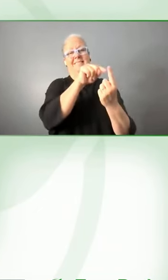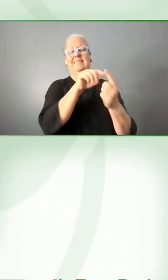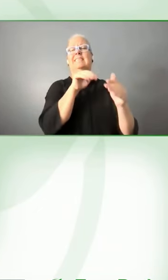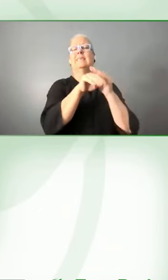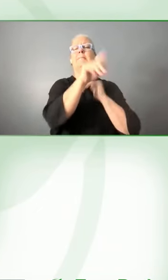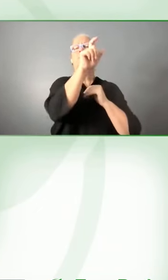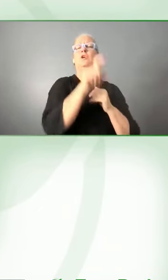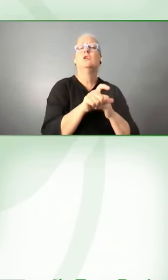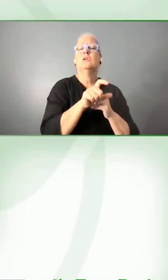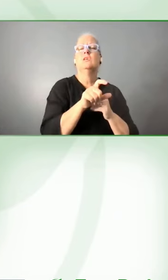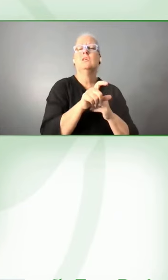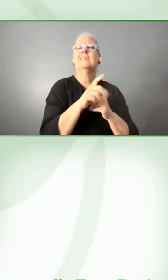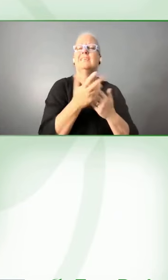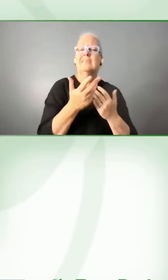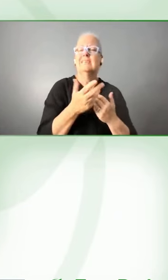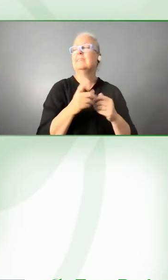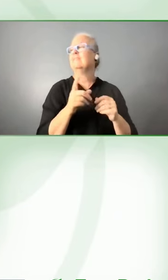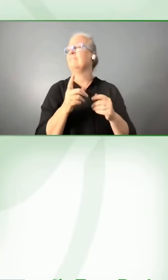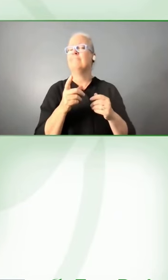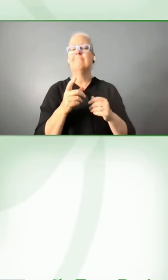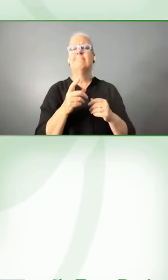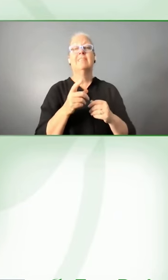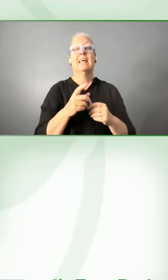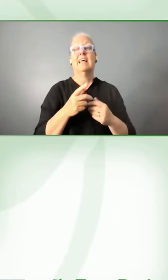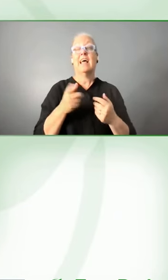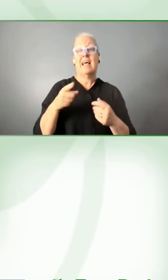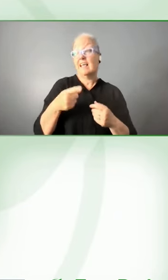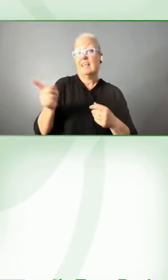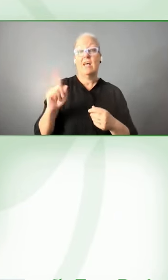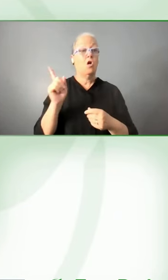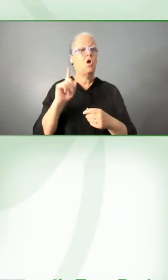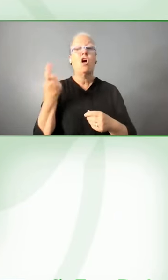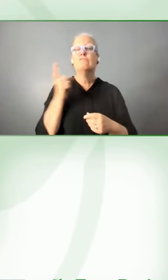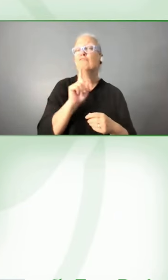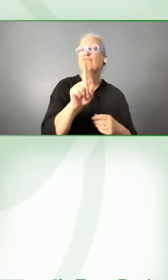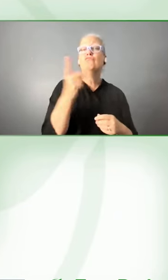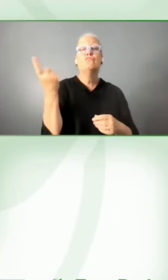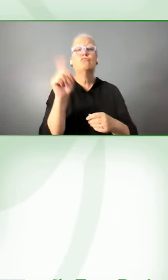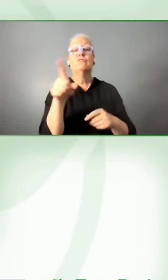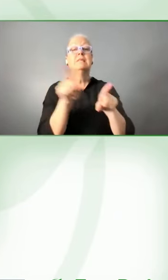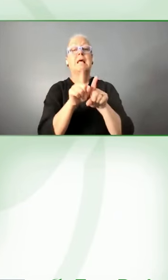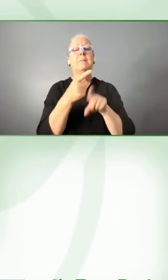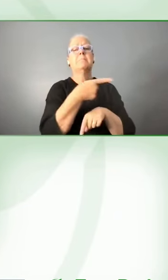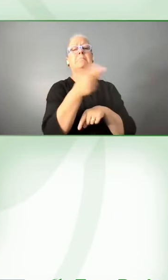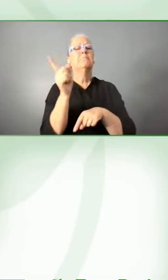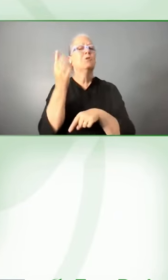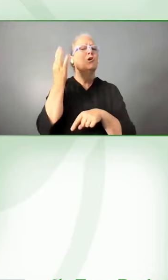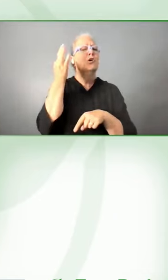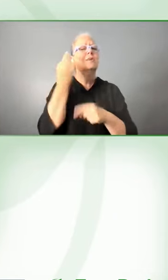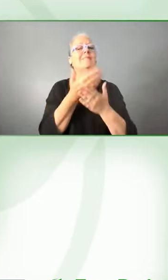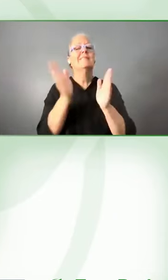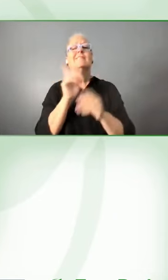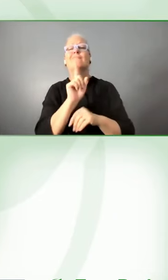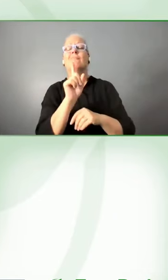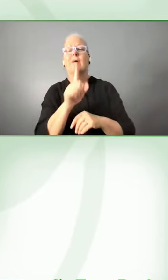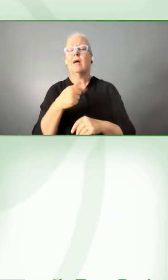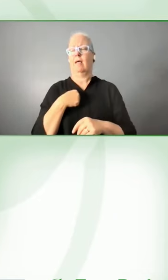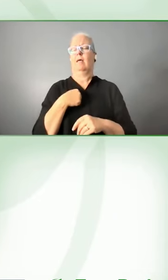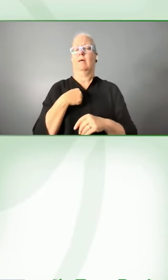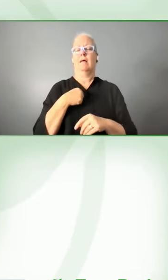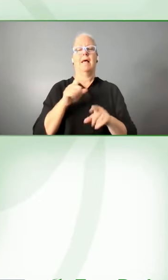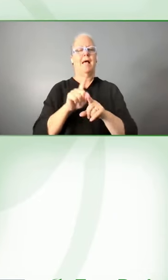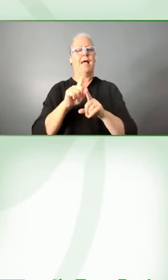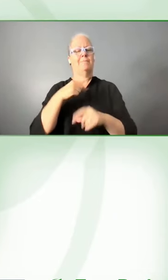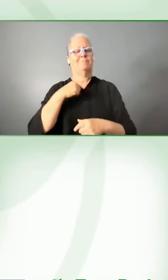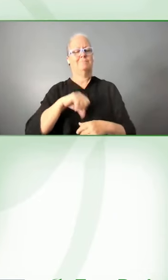universal design from the outset and we're actually rolling out now a template and a training tool to to help colleagues who are developing products and